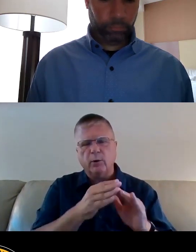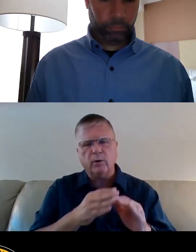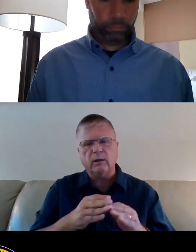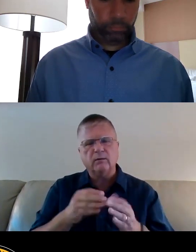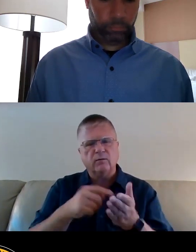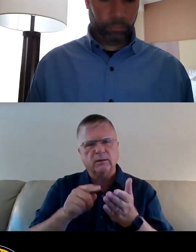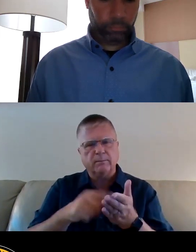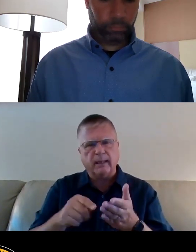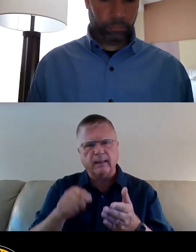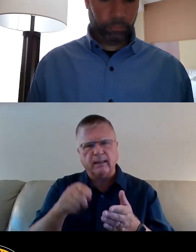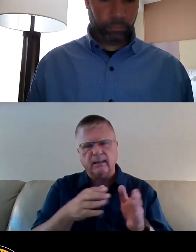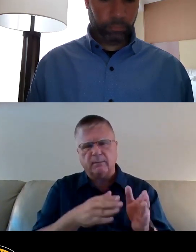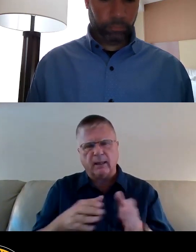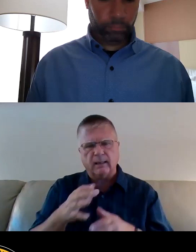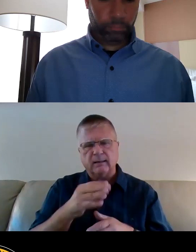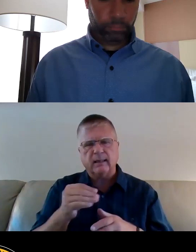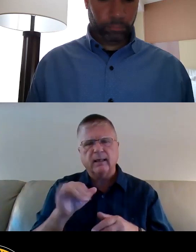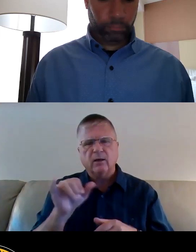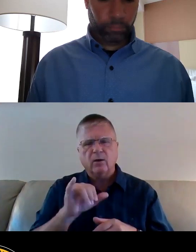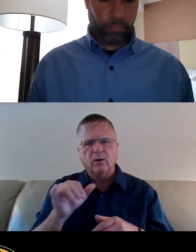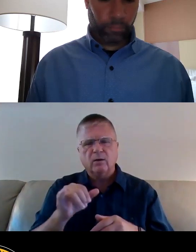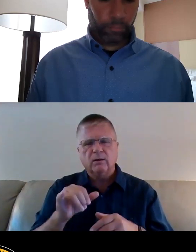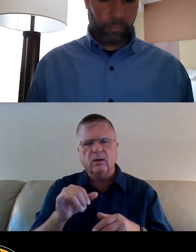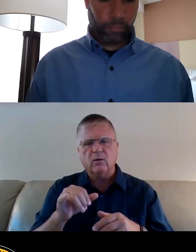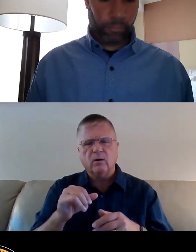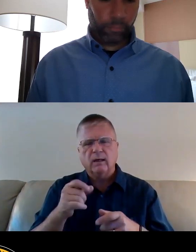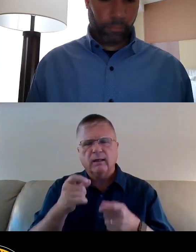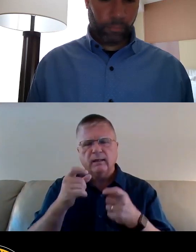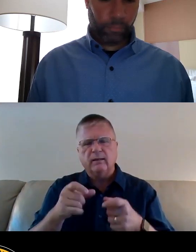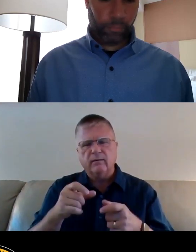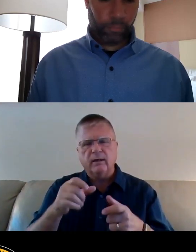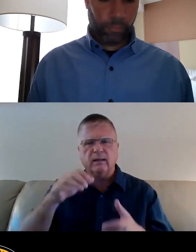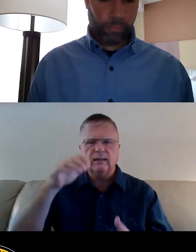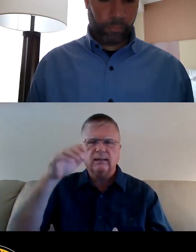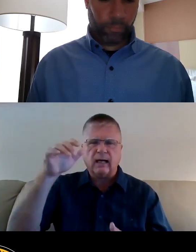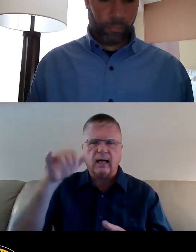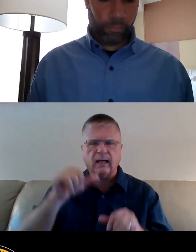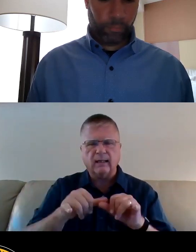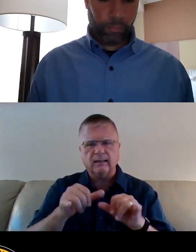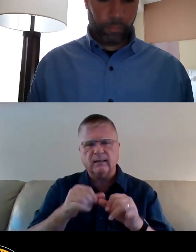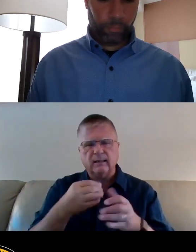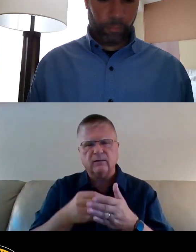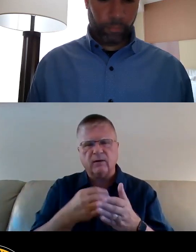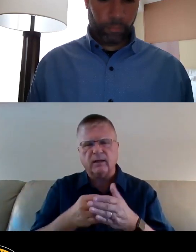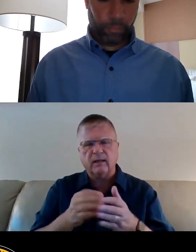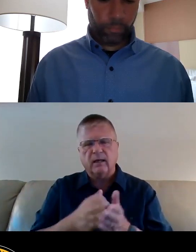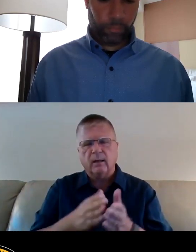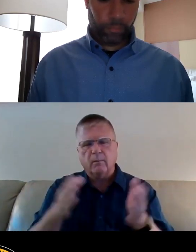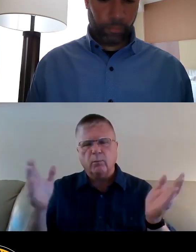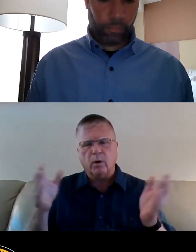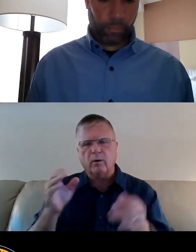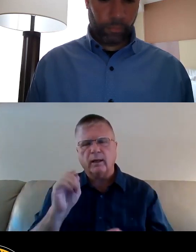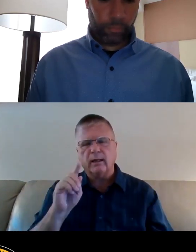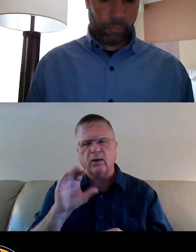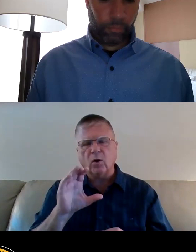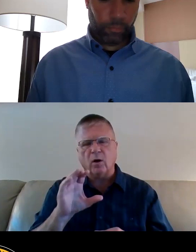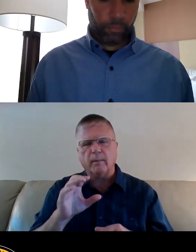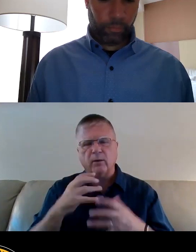but also, you know, given the scale and funding, its potential to catalyze broader economic recovery and rebuilding.